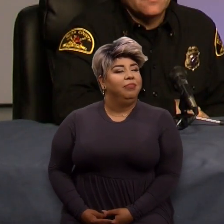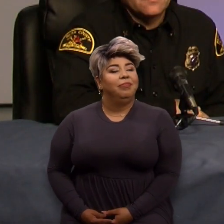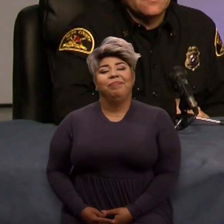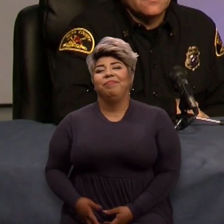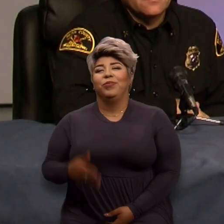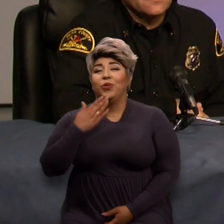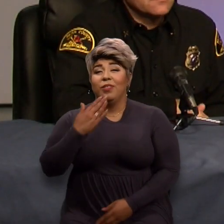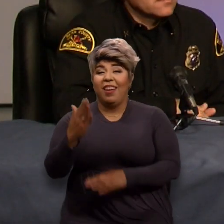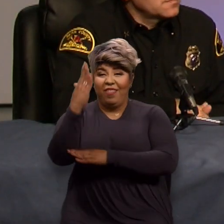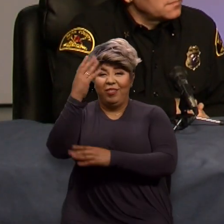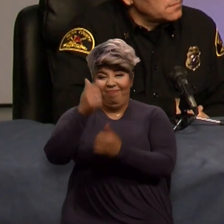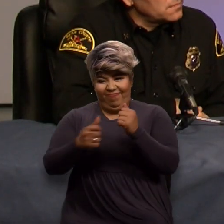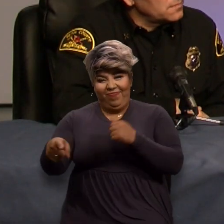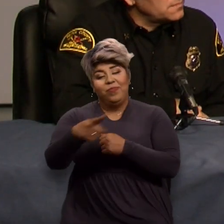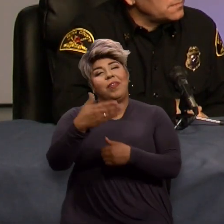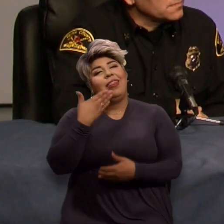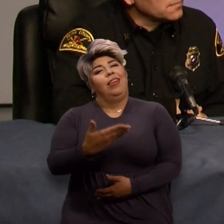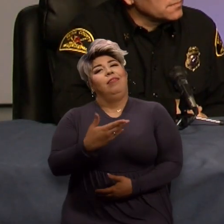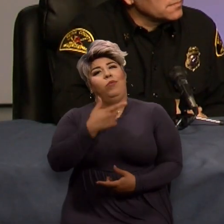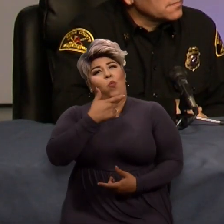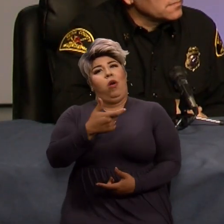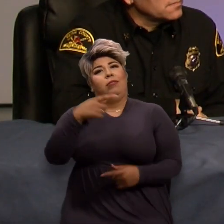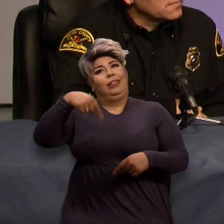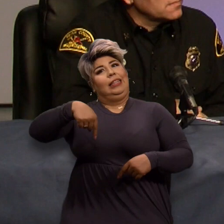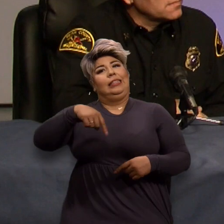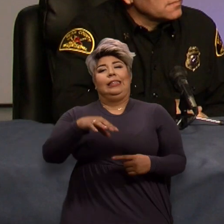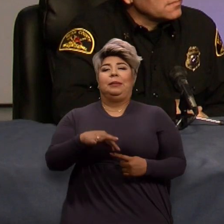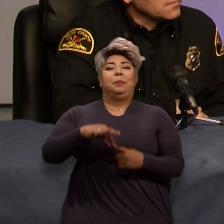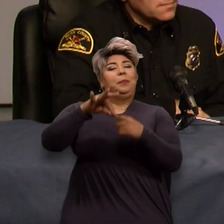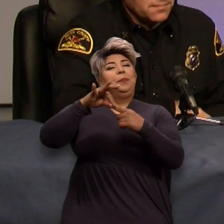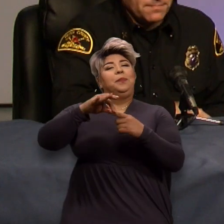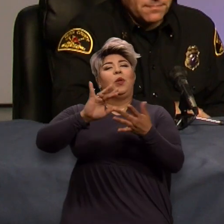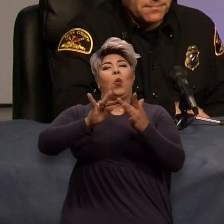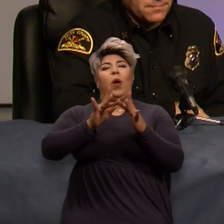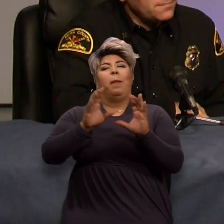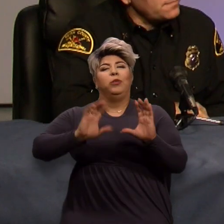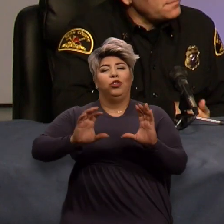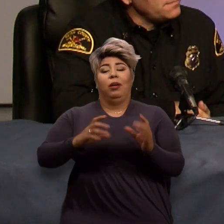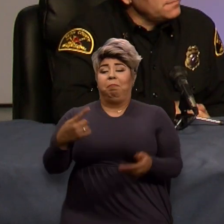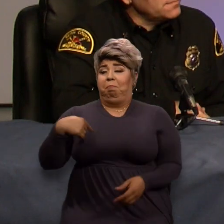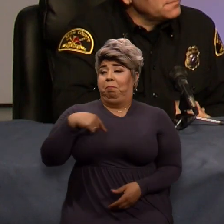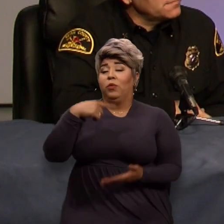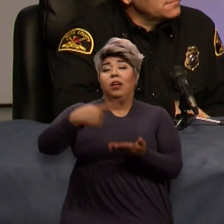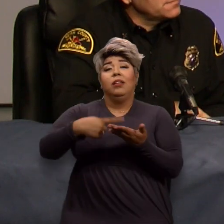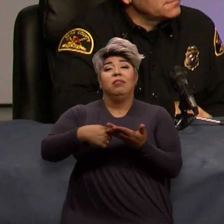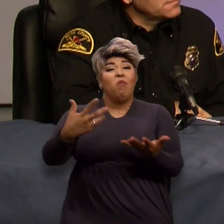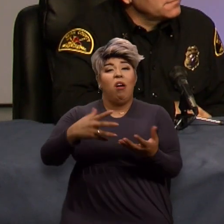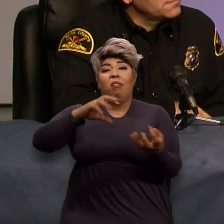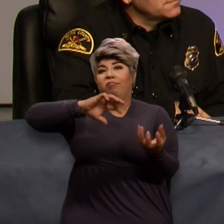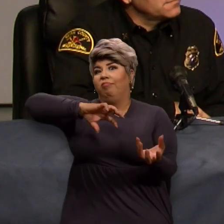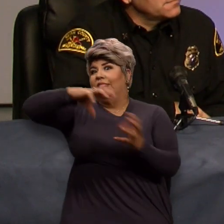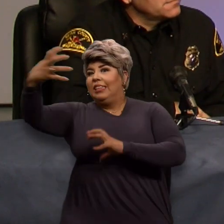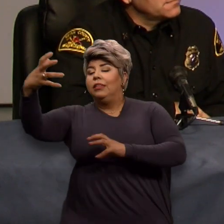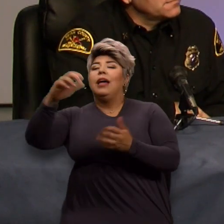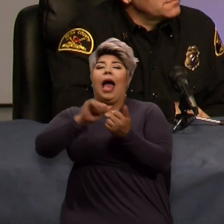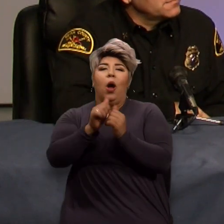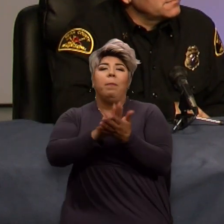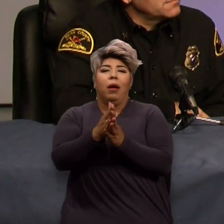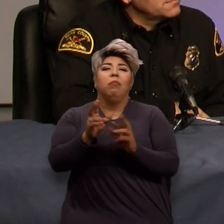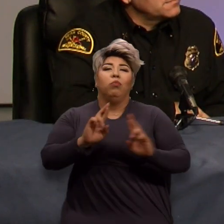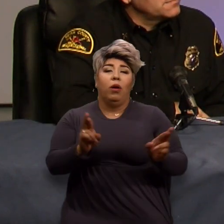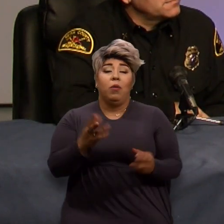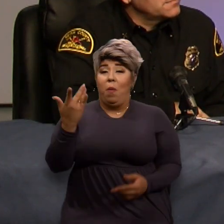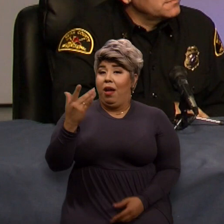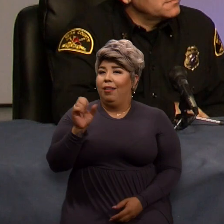Good afternoon, everyone, and thanks for joining us for this special web chat here. We're talking about disasters and how to prepare yourself. Of course, September